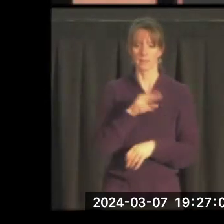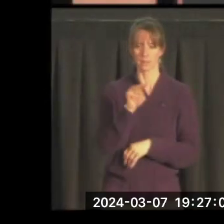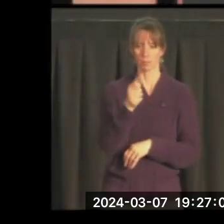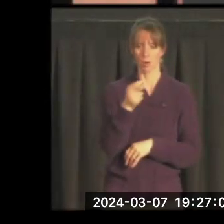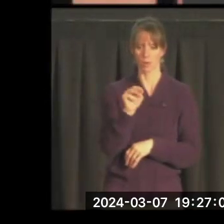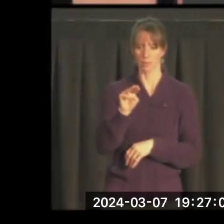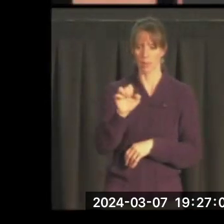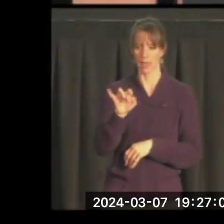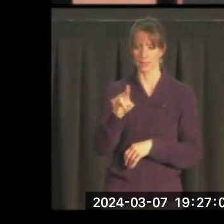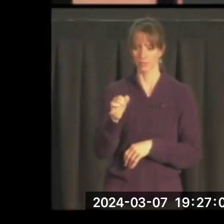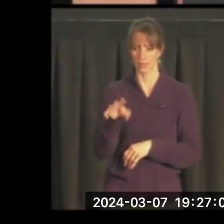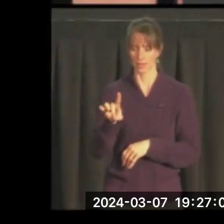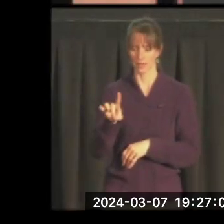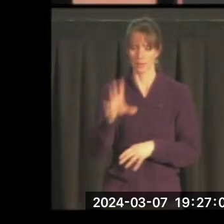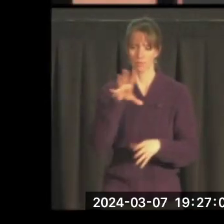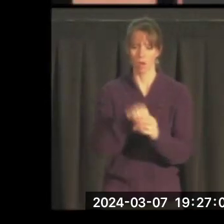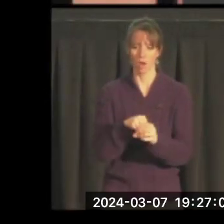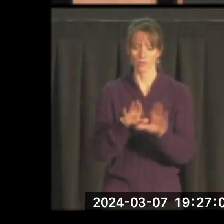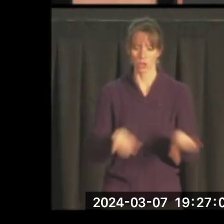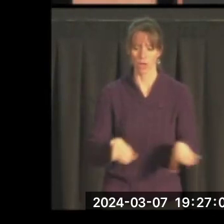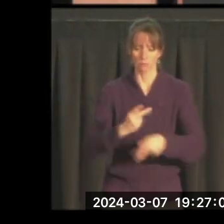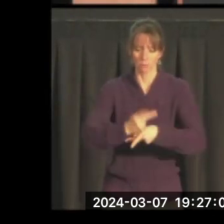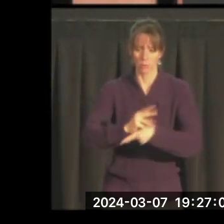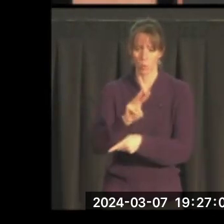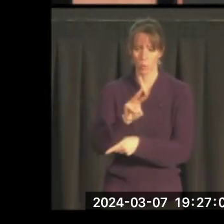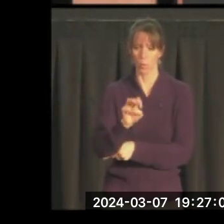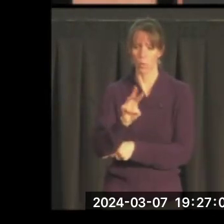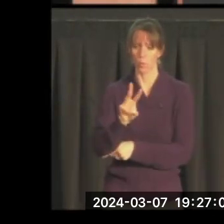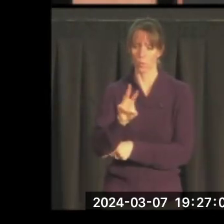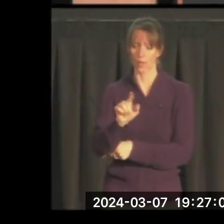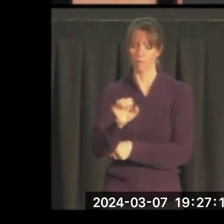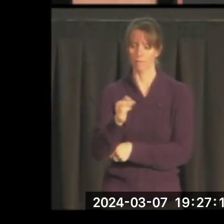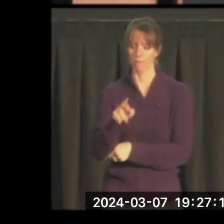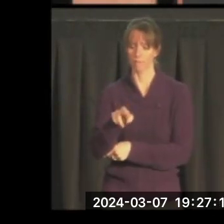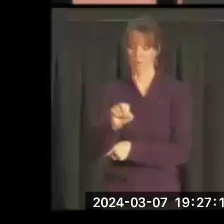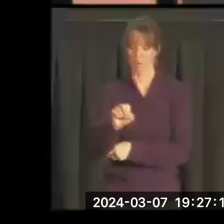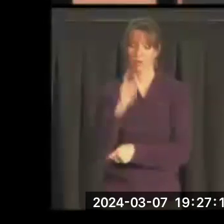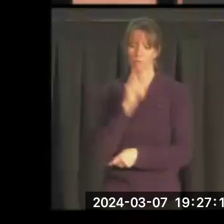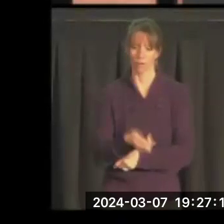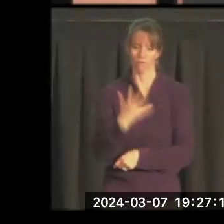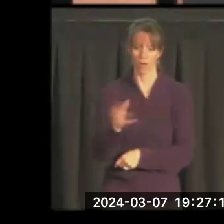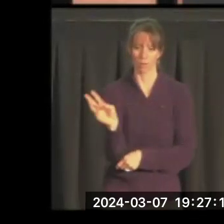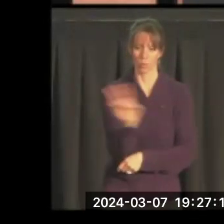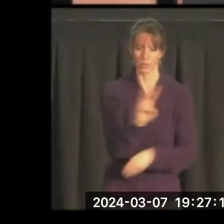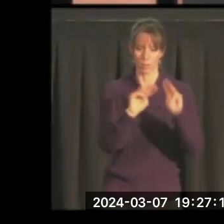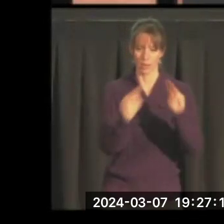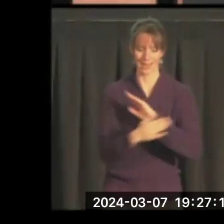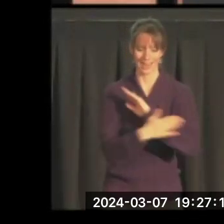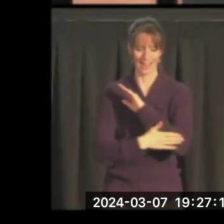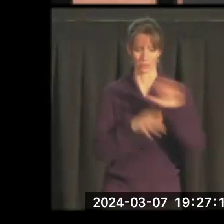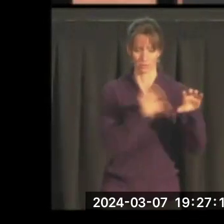Mansfield, in charge of child welfare work for the State Department of Public Welfare in five western Montana counties,